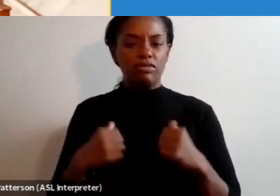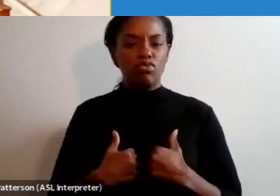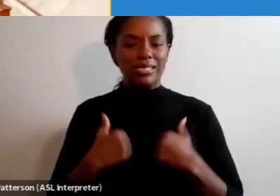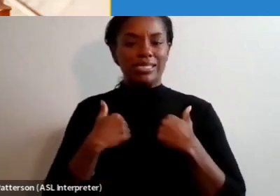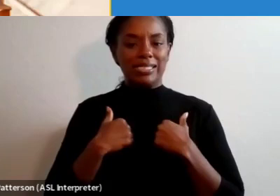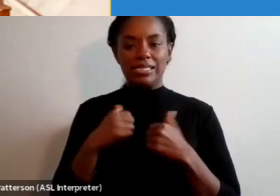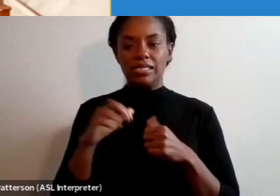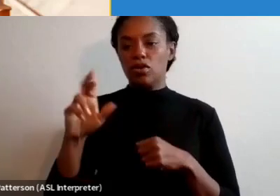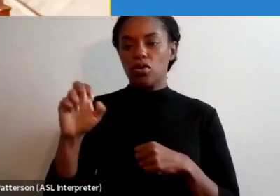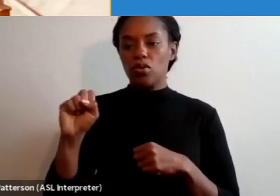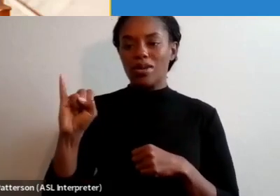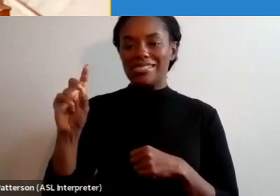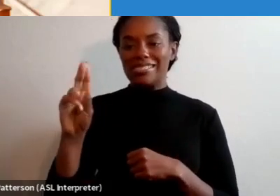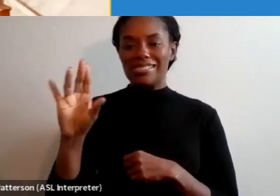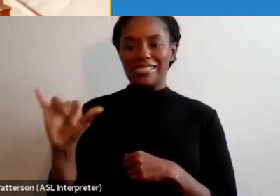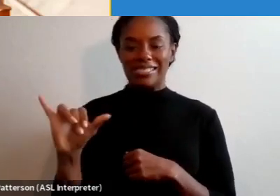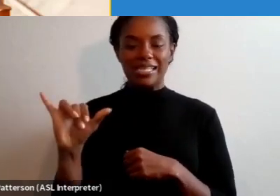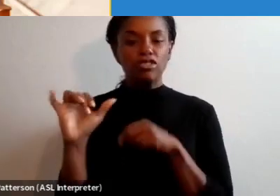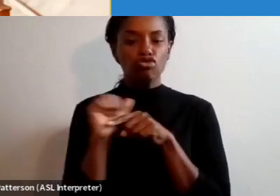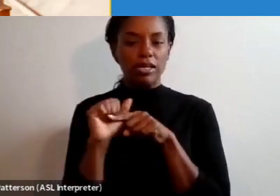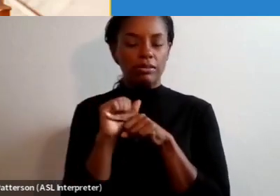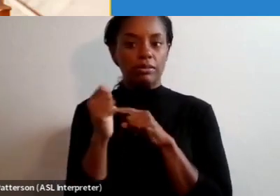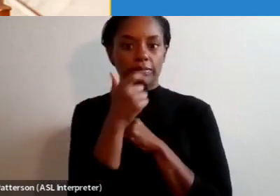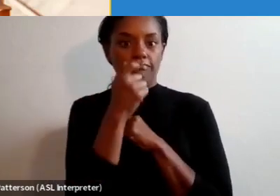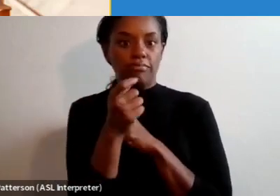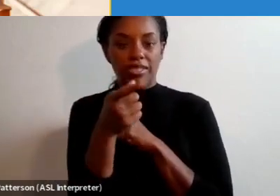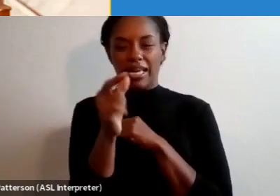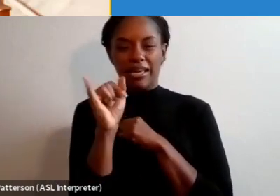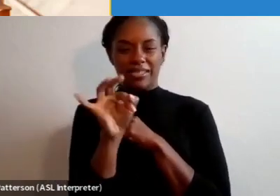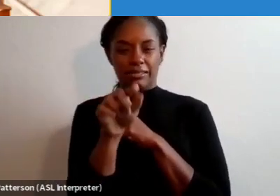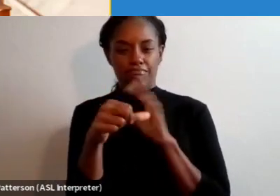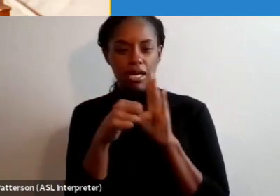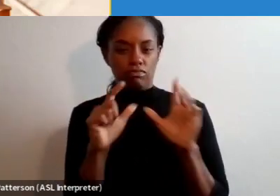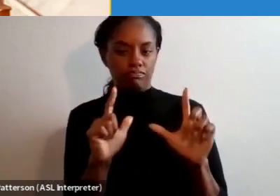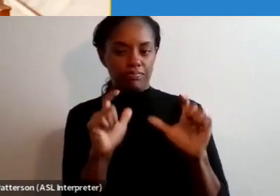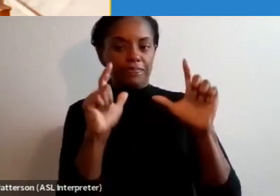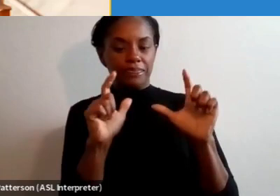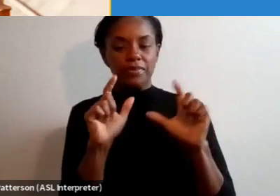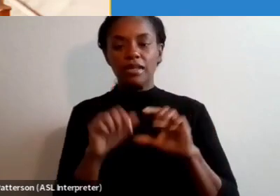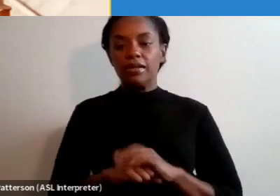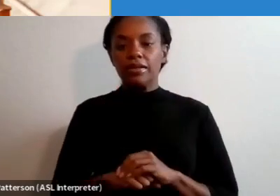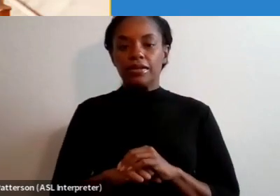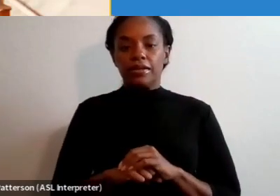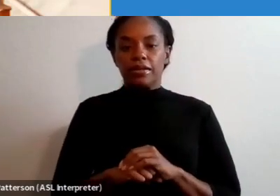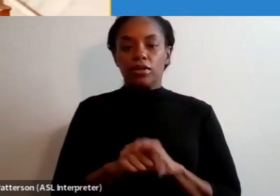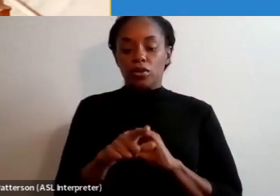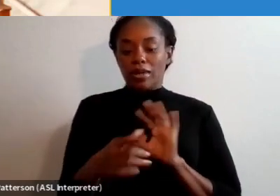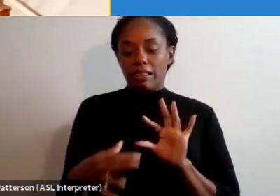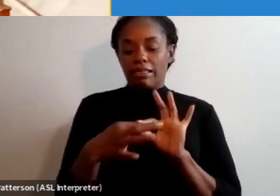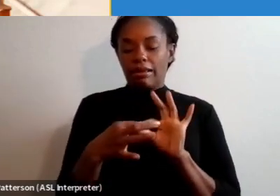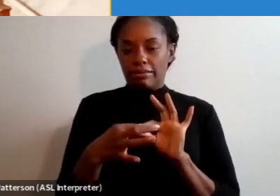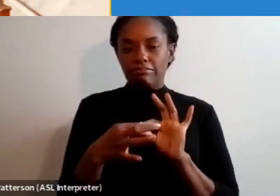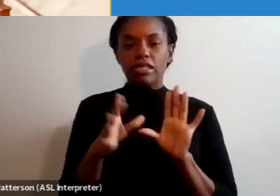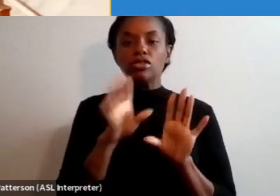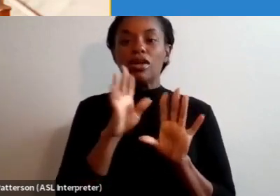And it is really very interesting. If you take a snapshot of this page, you can link to it. It talks about the importance